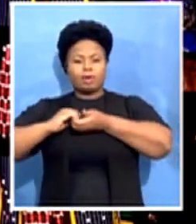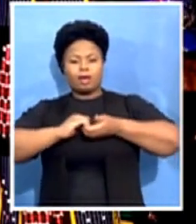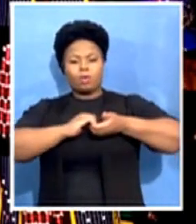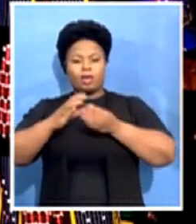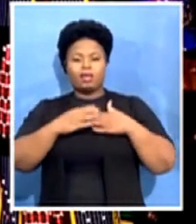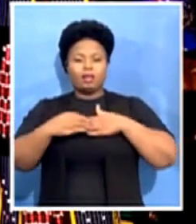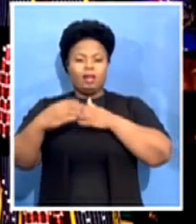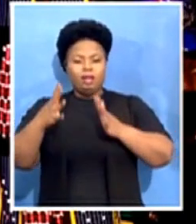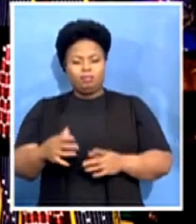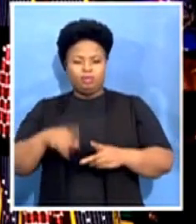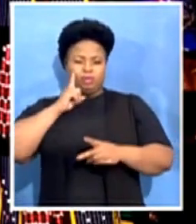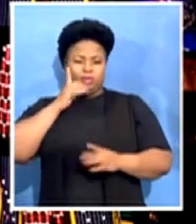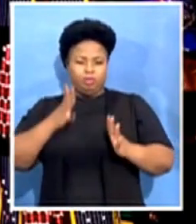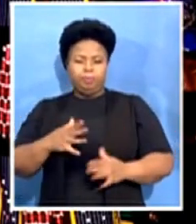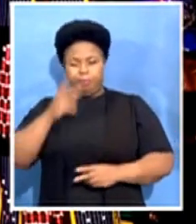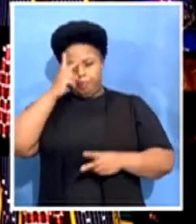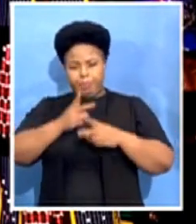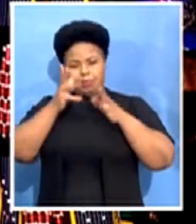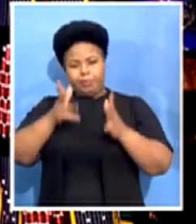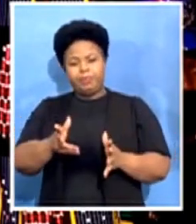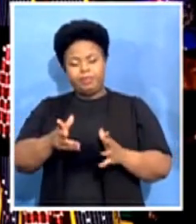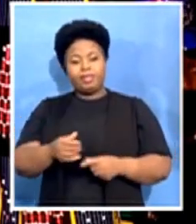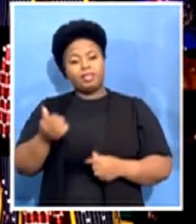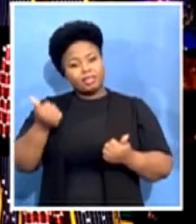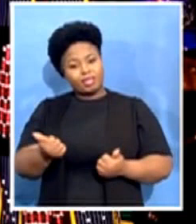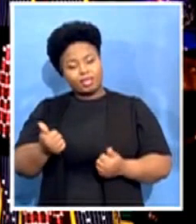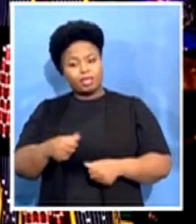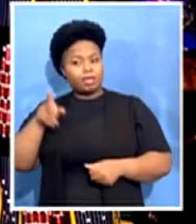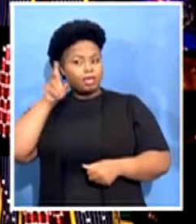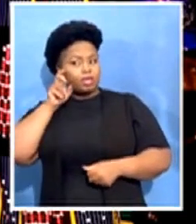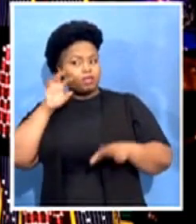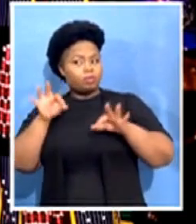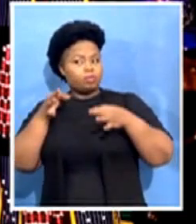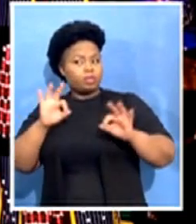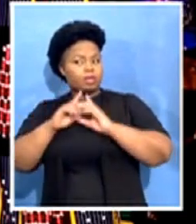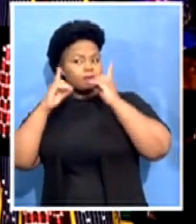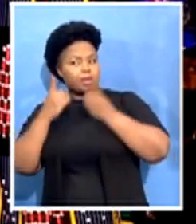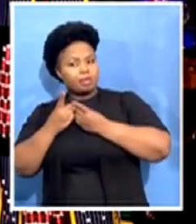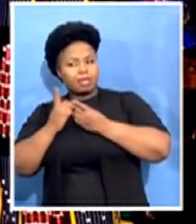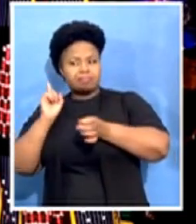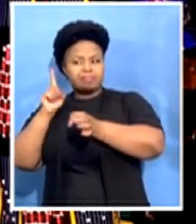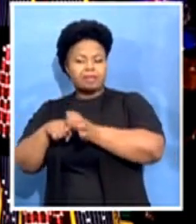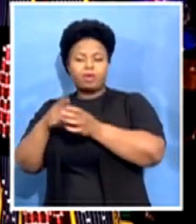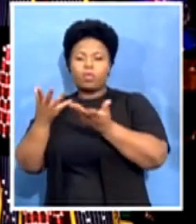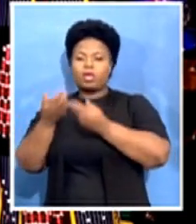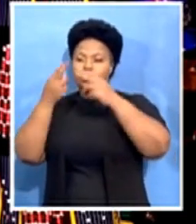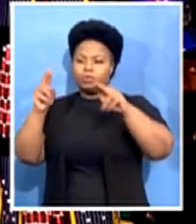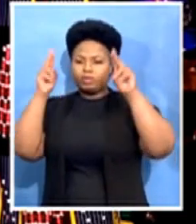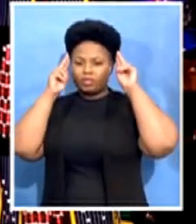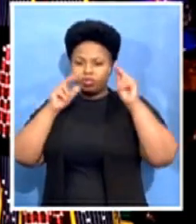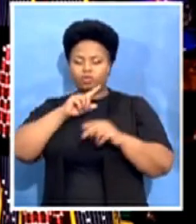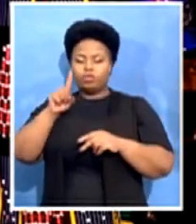and head of the music department at the University of Zululand. With such